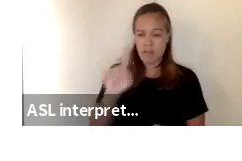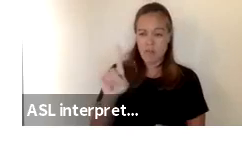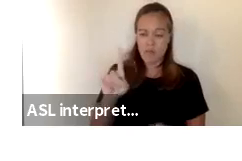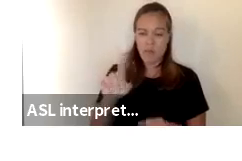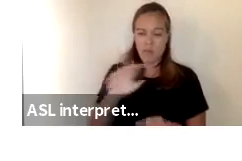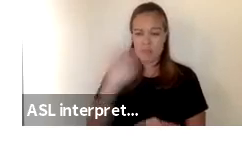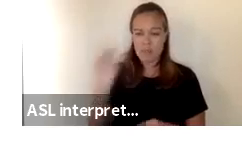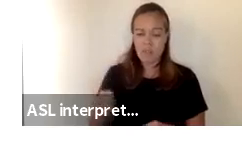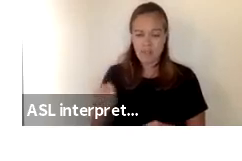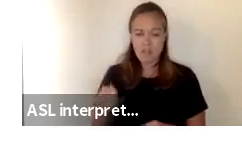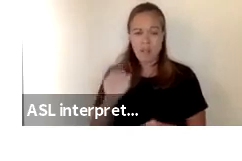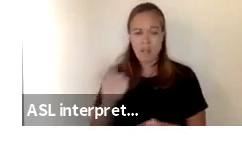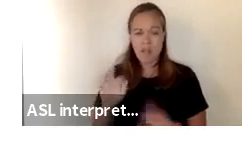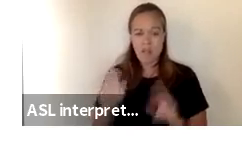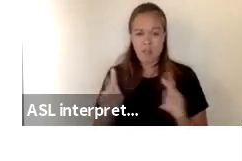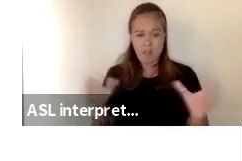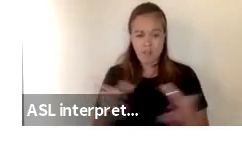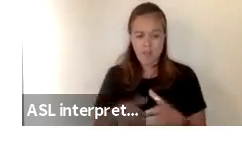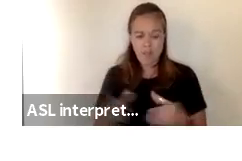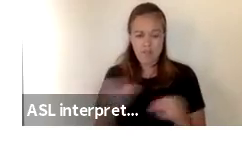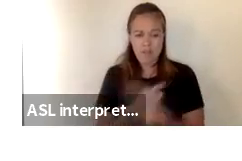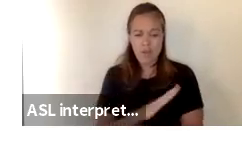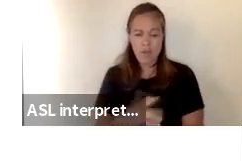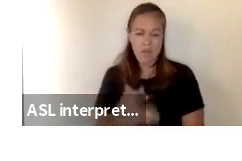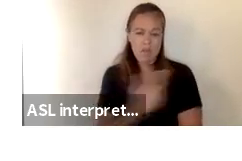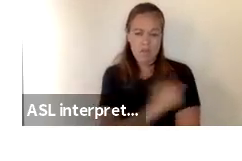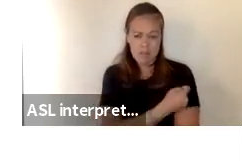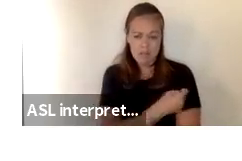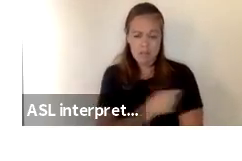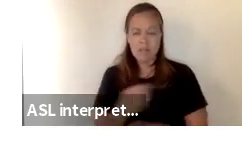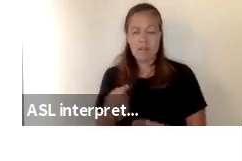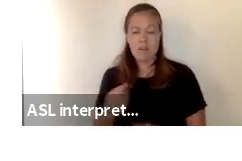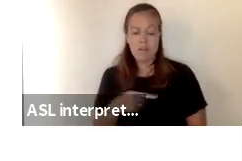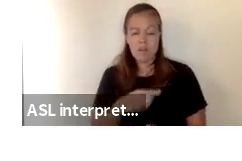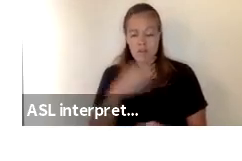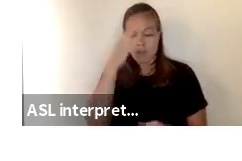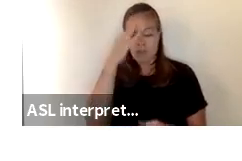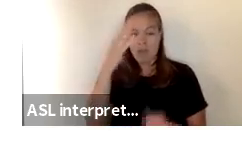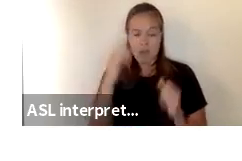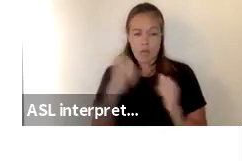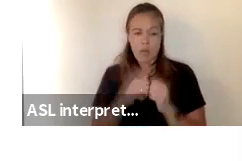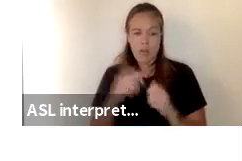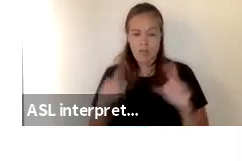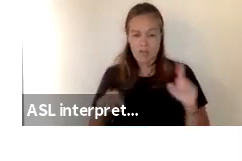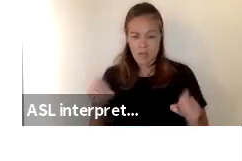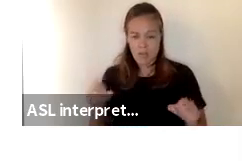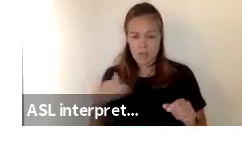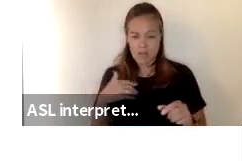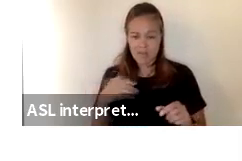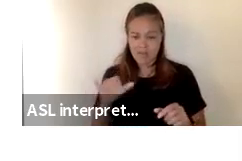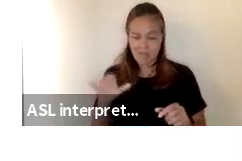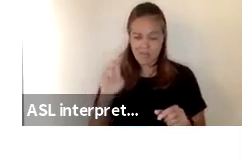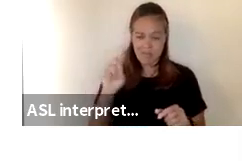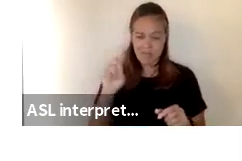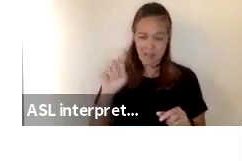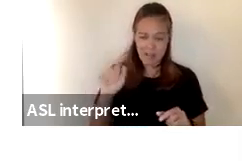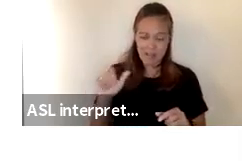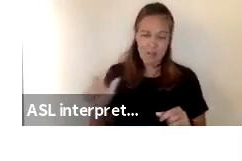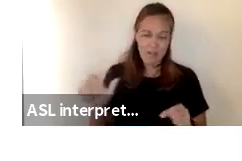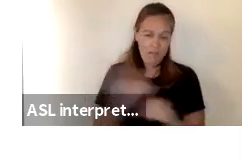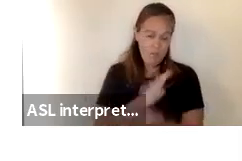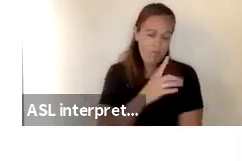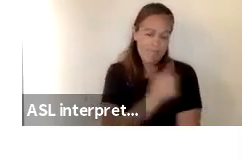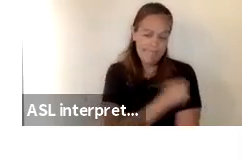of the population fully vaccinated and we know with variants such as delta that being fully